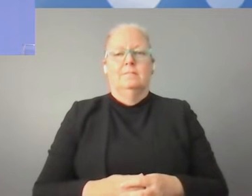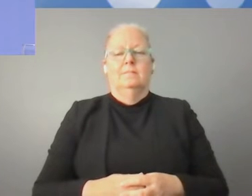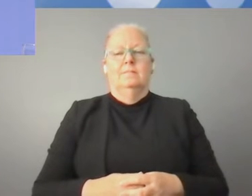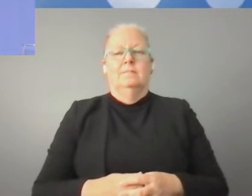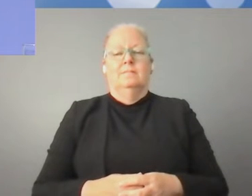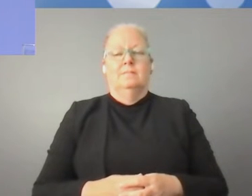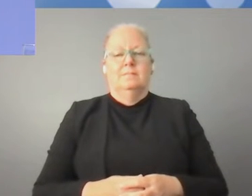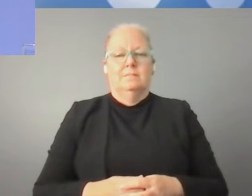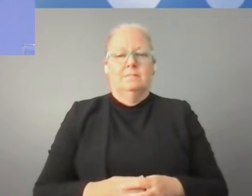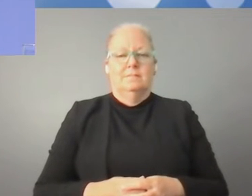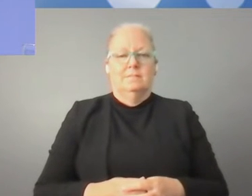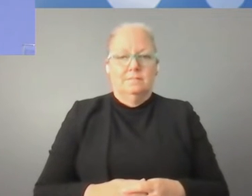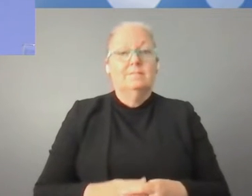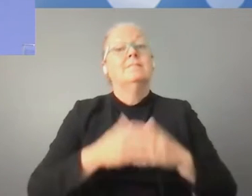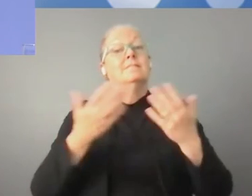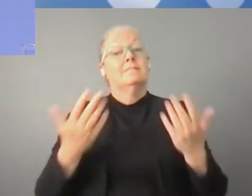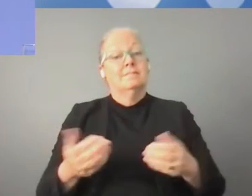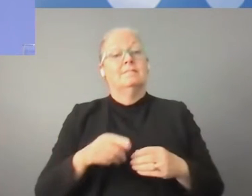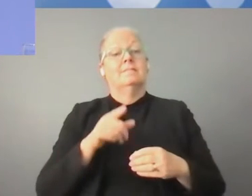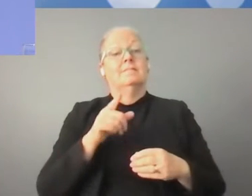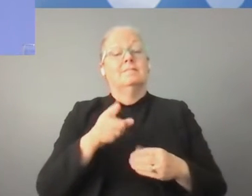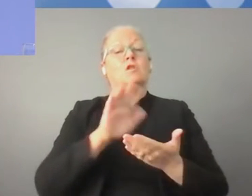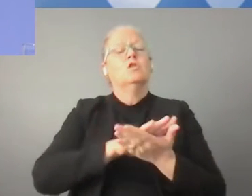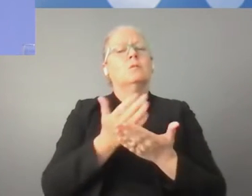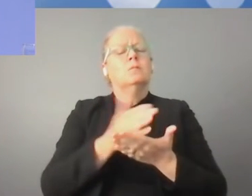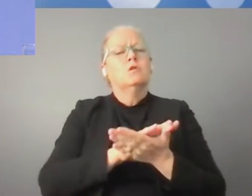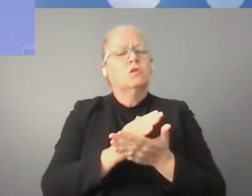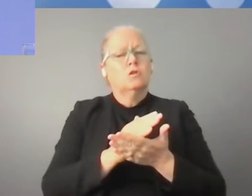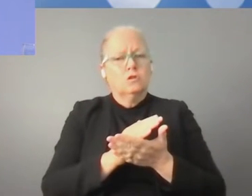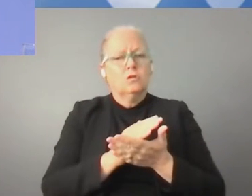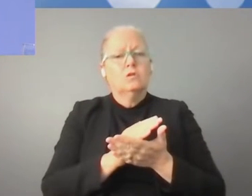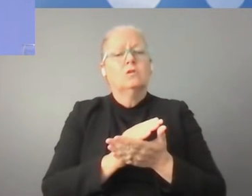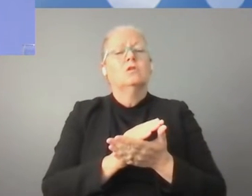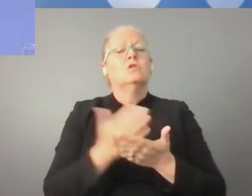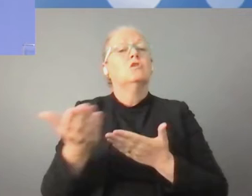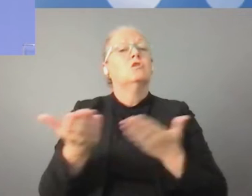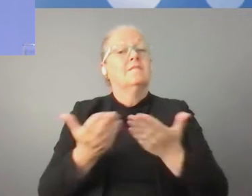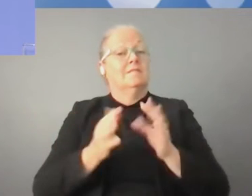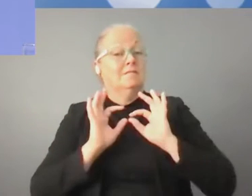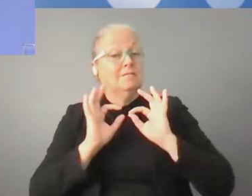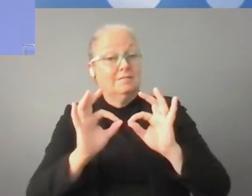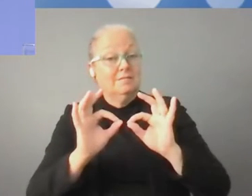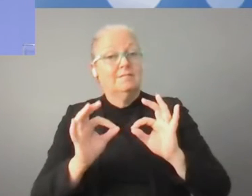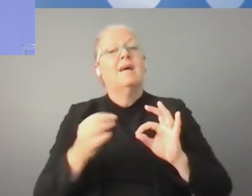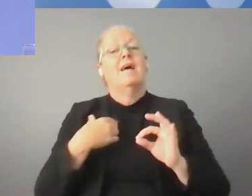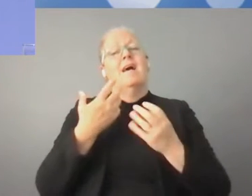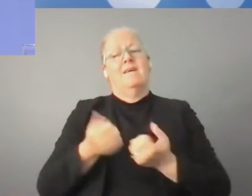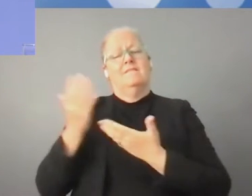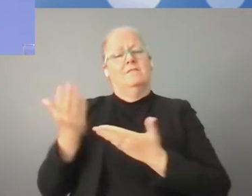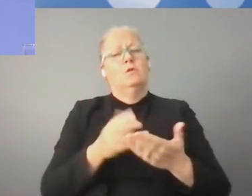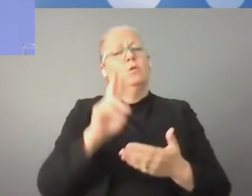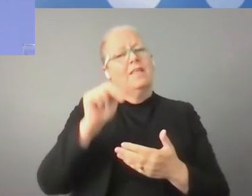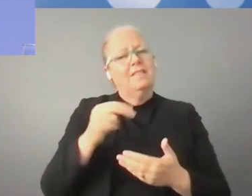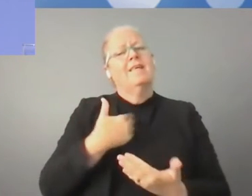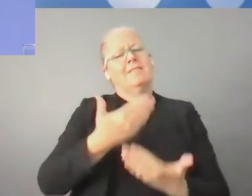The quality of the interpreting service is excellent, because we are hosted by the UN, so I'd like to thank the interpreters.